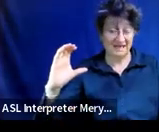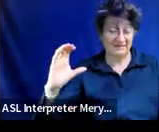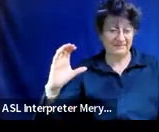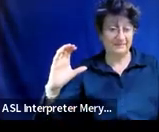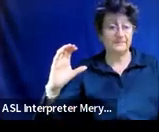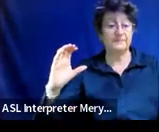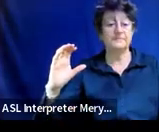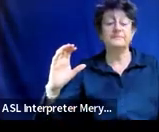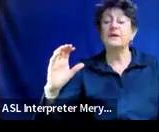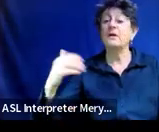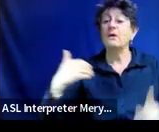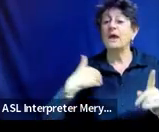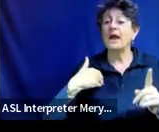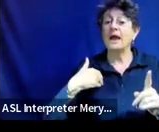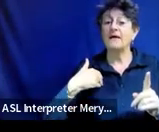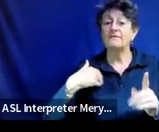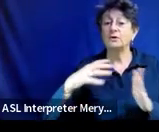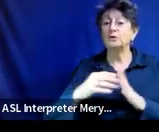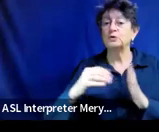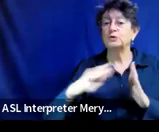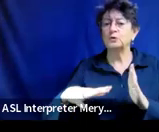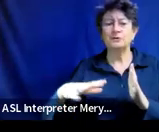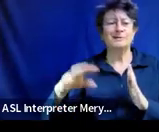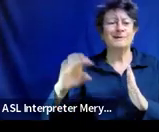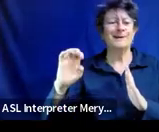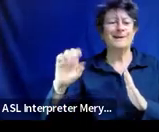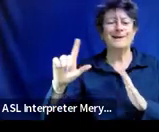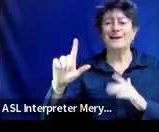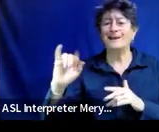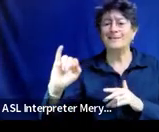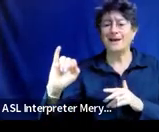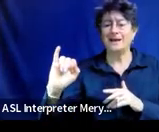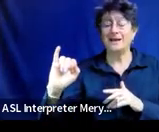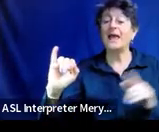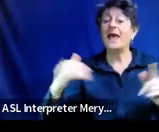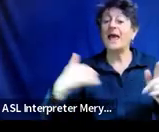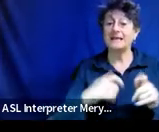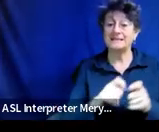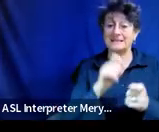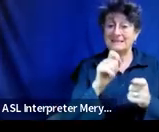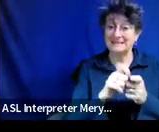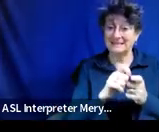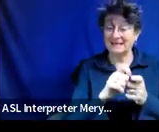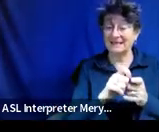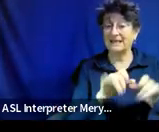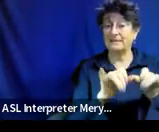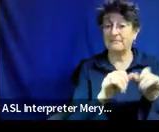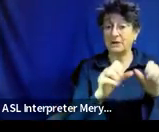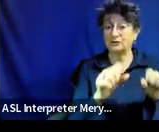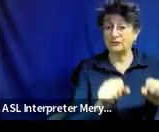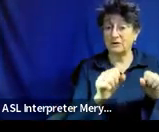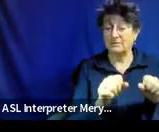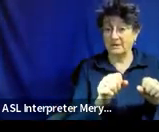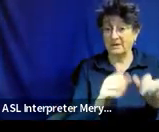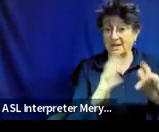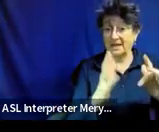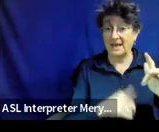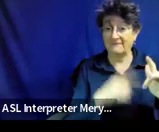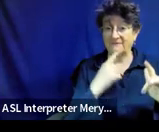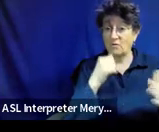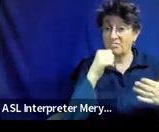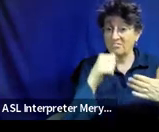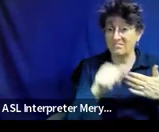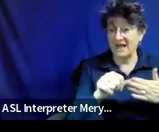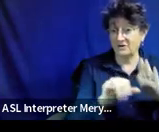our student, Eli, who has a distinctly unmeasurable gap in fluent letter identification. So you can see